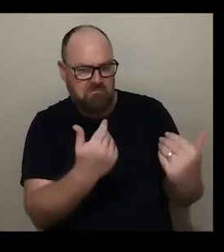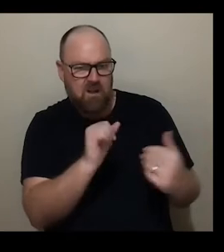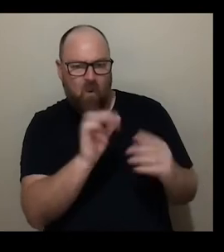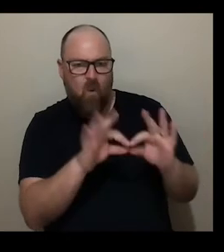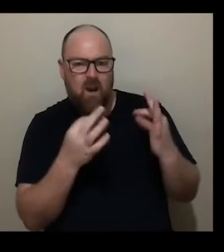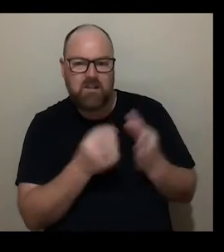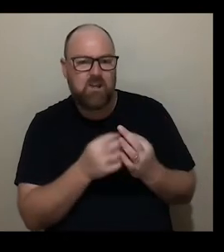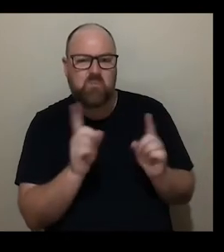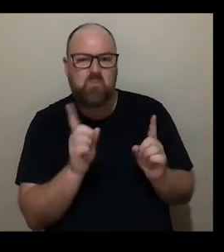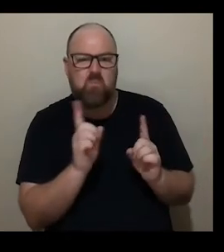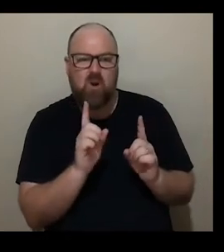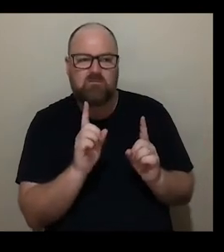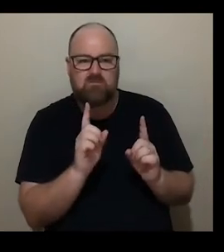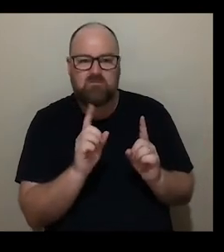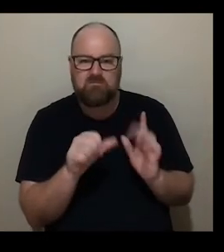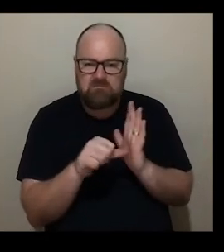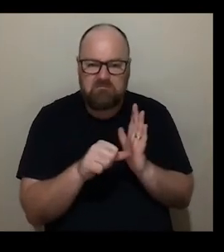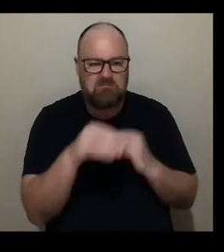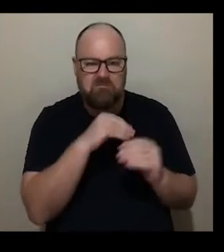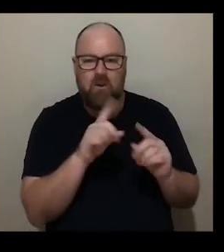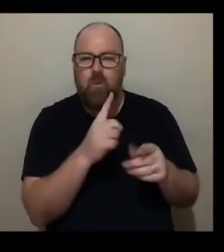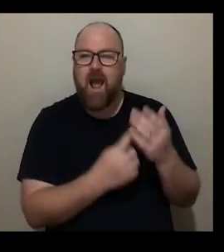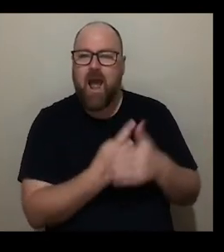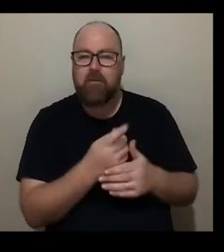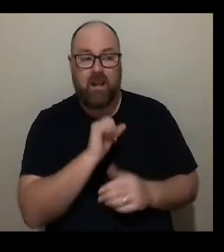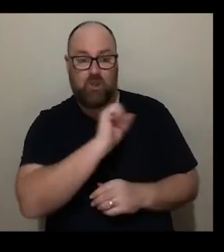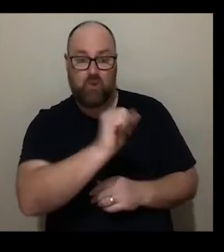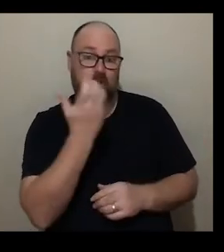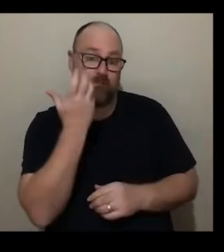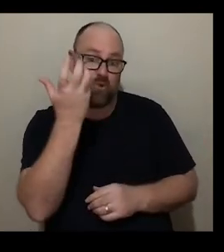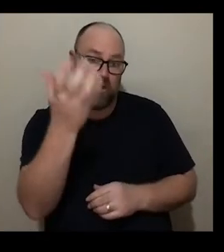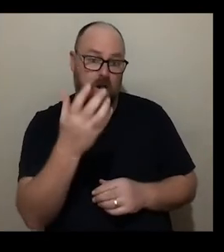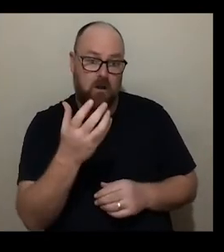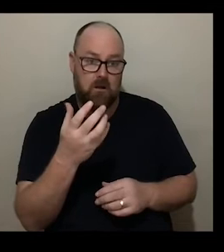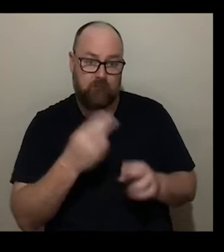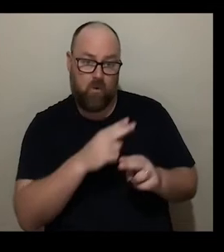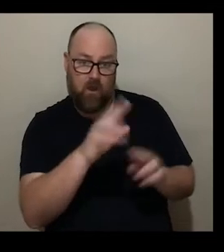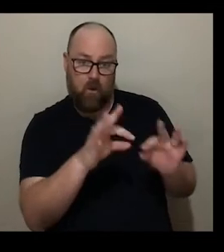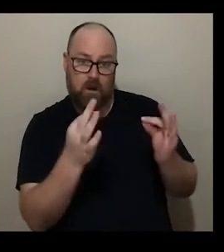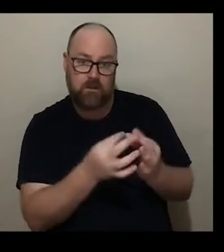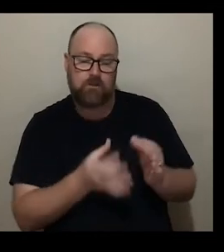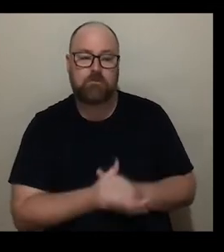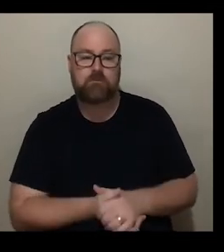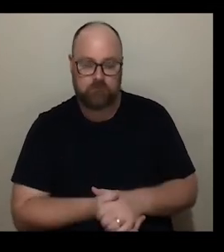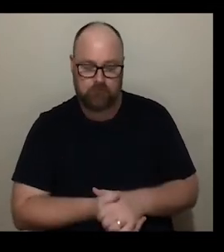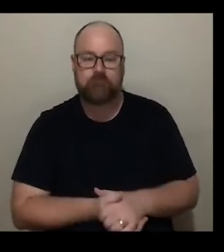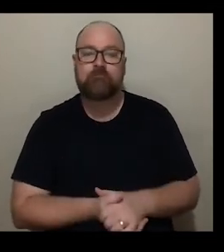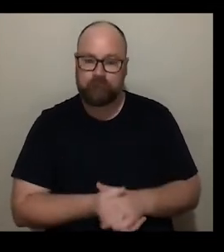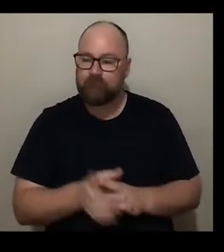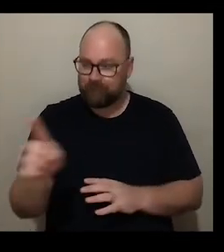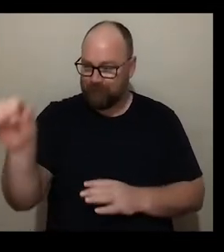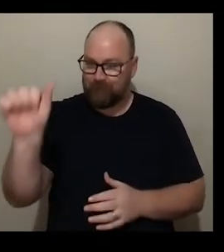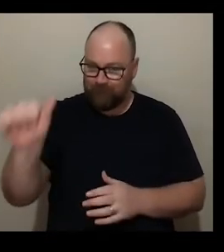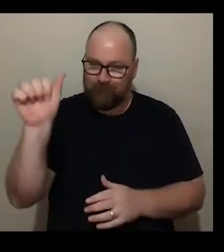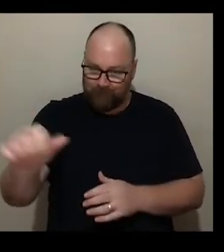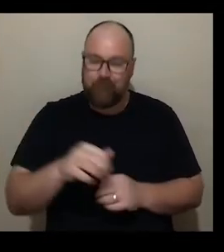this is this commissioning model was established and what your future direction is absolutely so yes you are